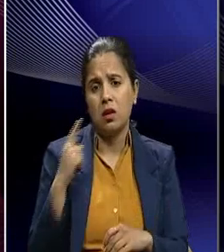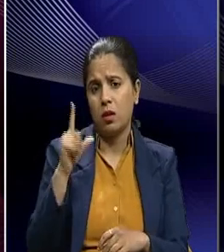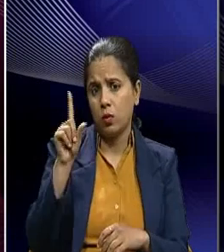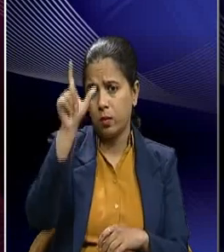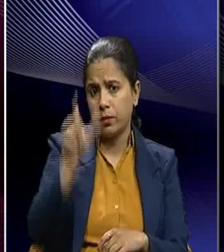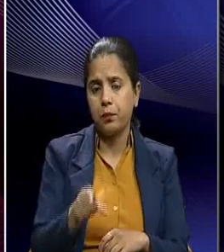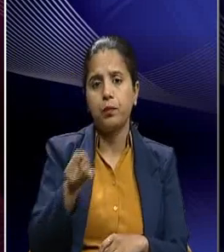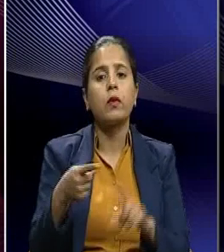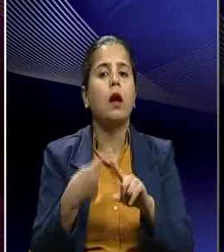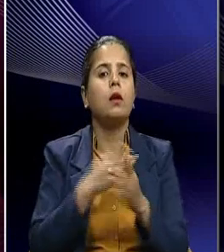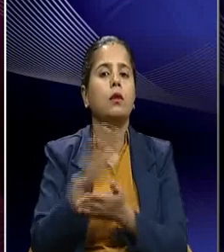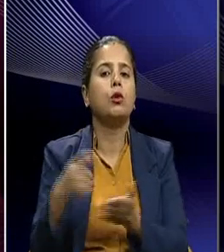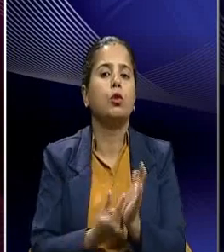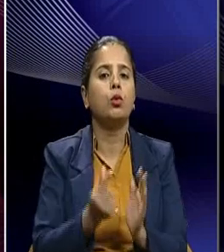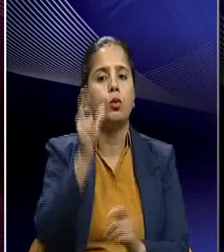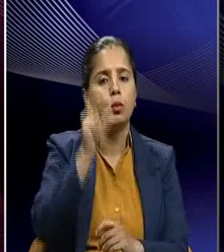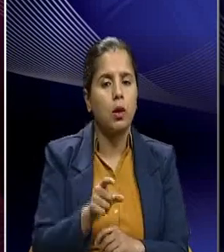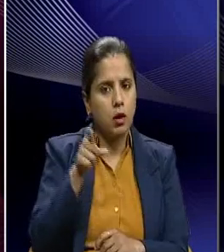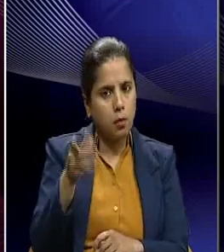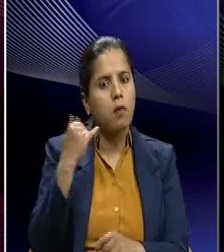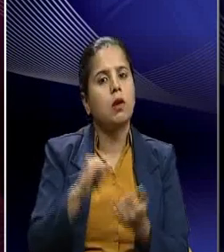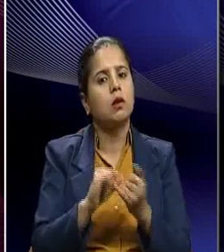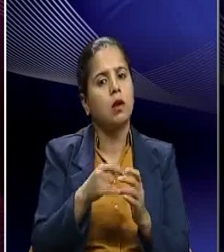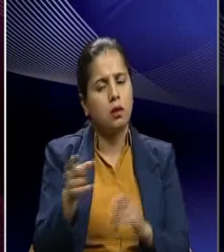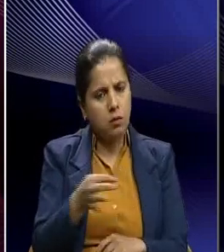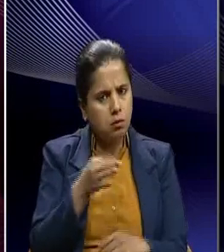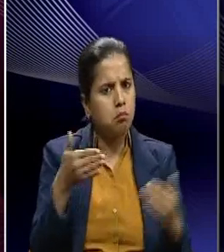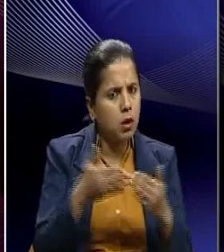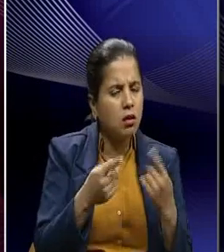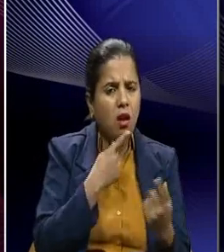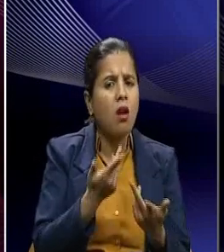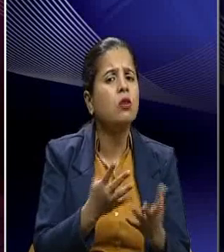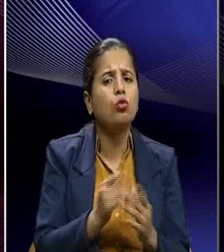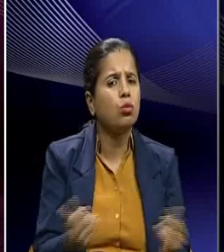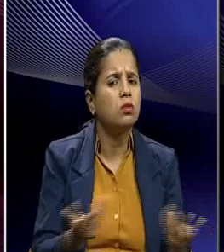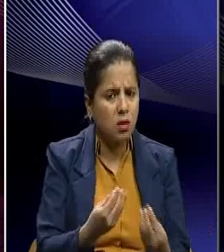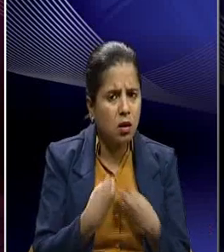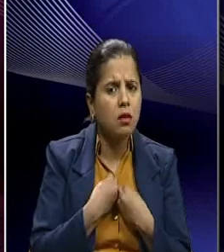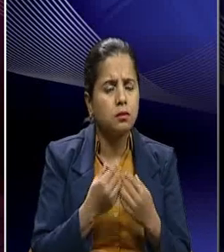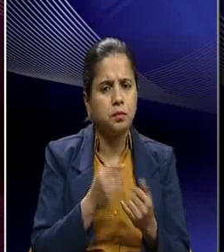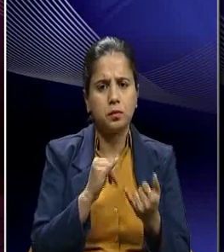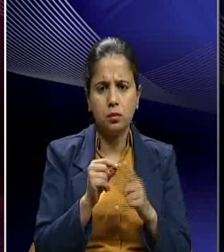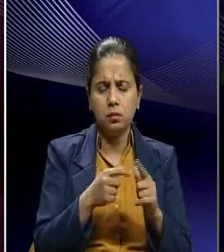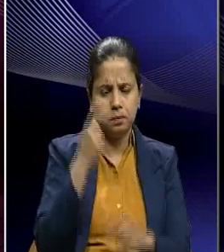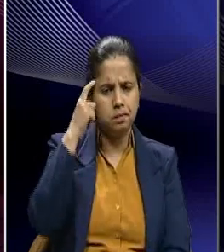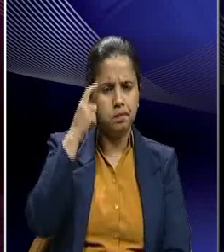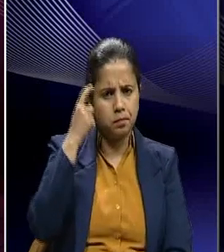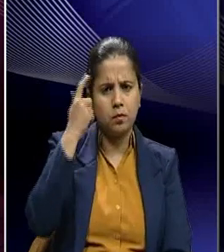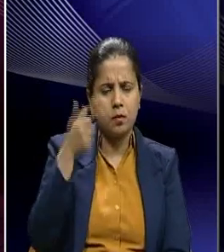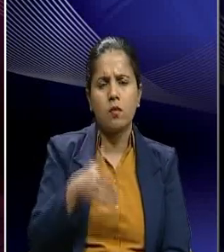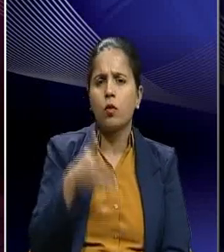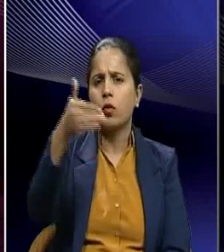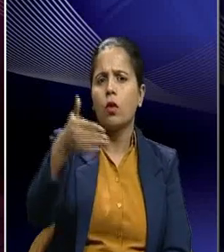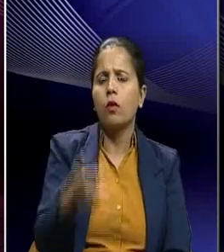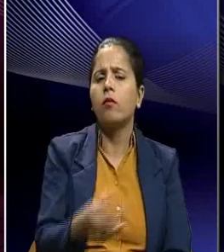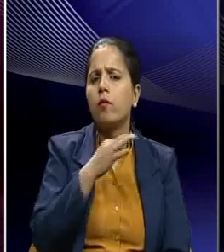Tiruvandas Kishi Bhai Patel, he visited Sardar Patel and asked for the solution. Patel thought in terms of the long term future of